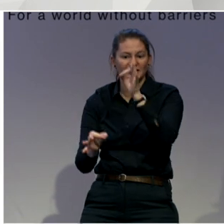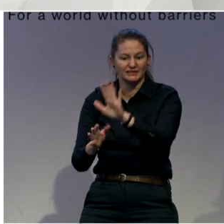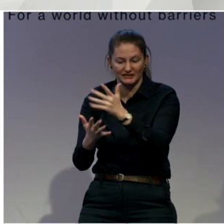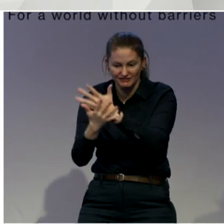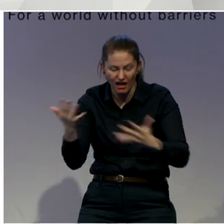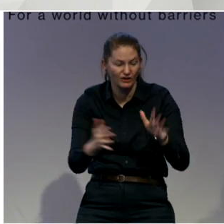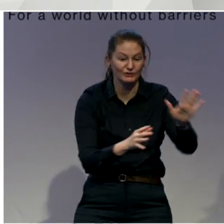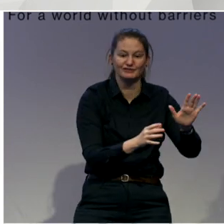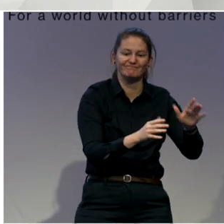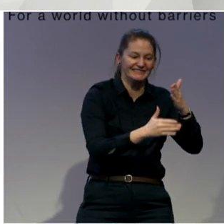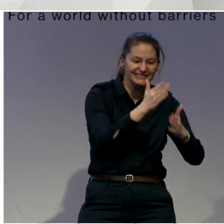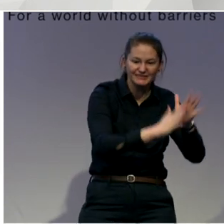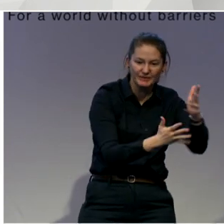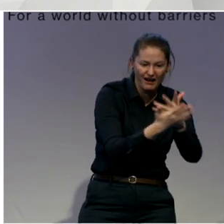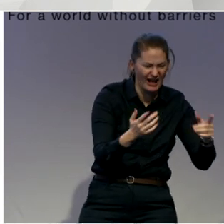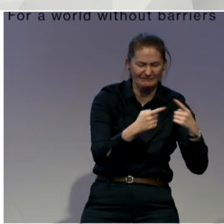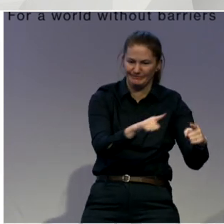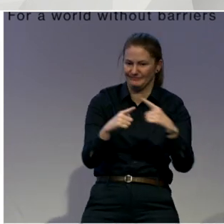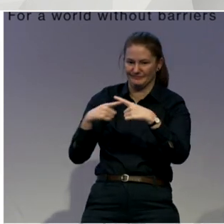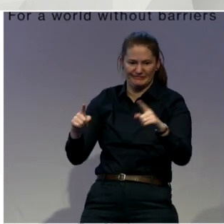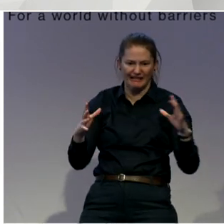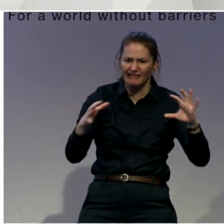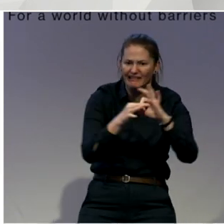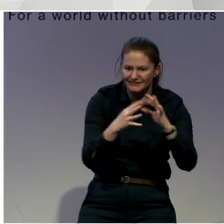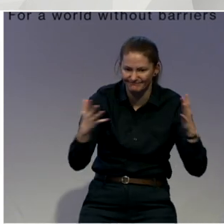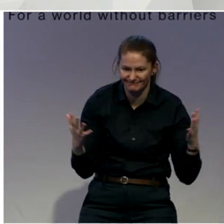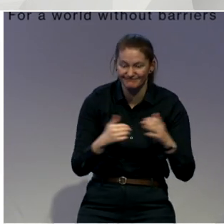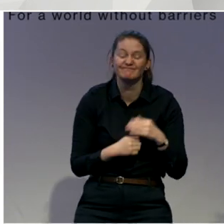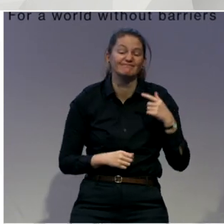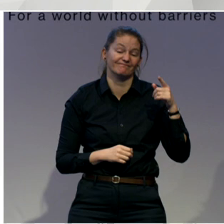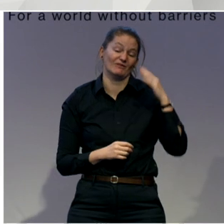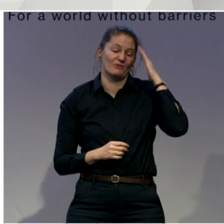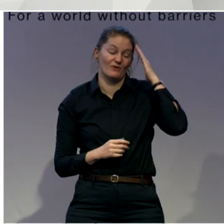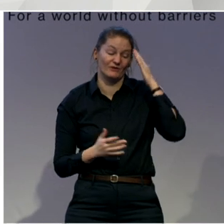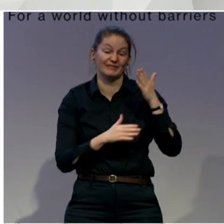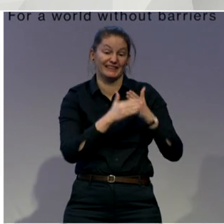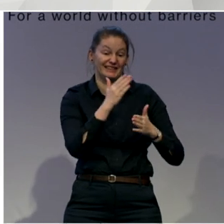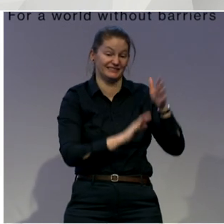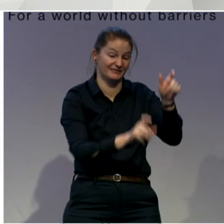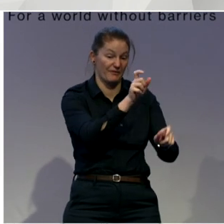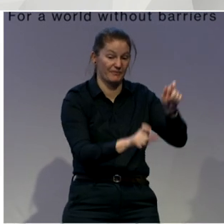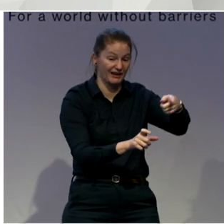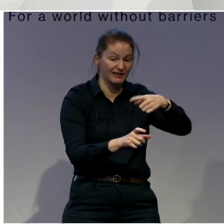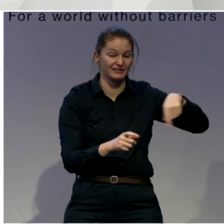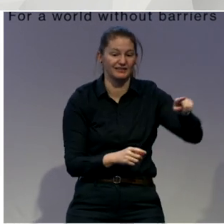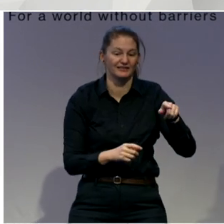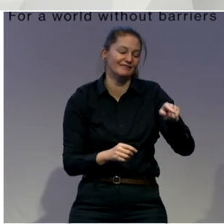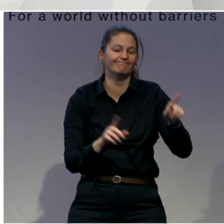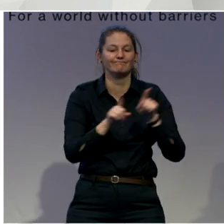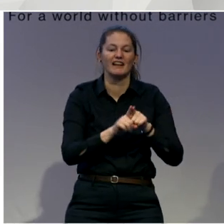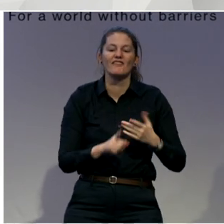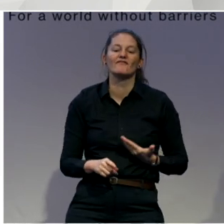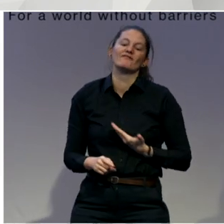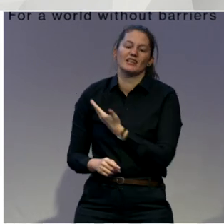are more likely to be represented as victims of crimes, but also as suspects, defendants, and